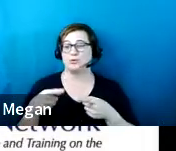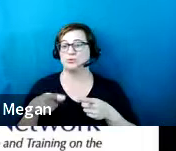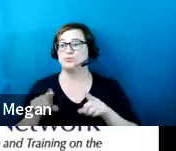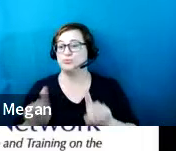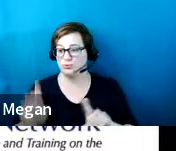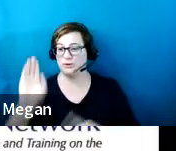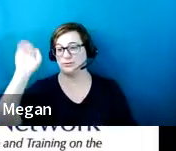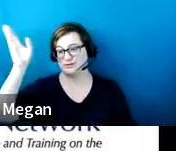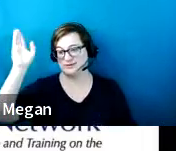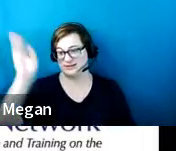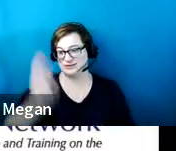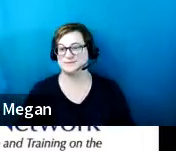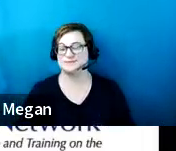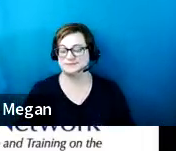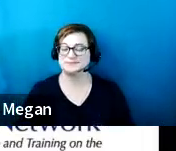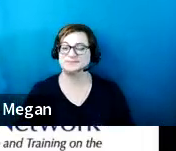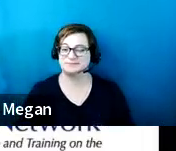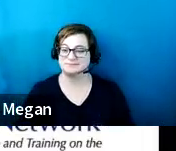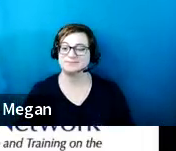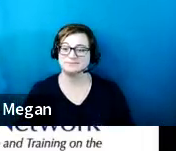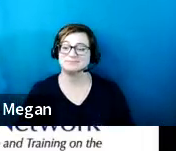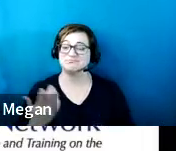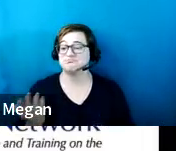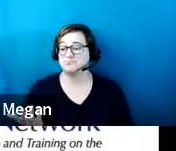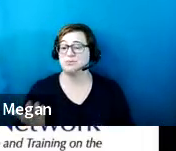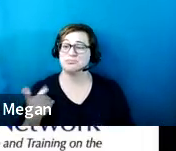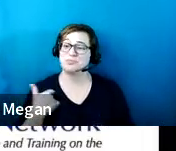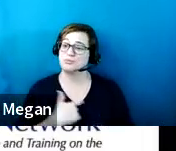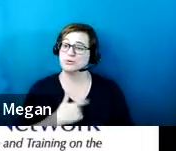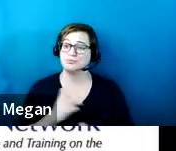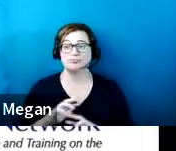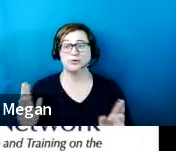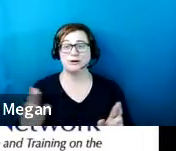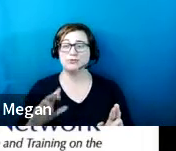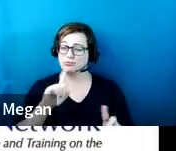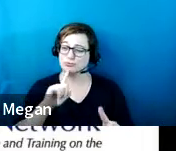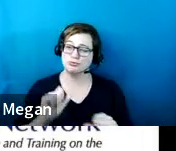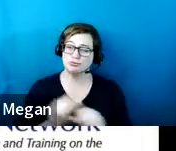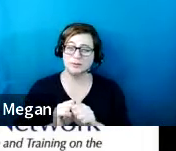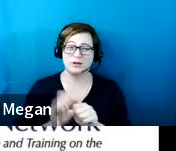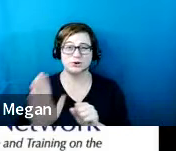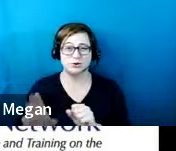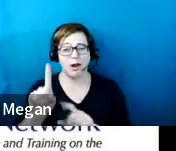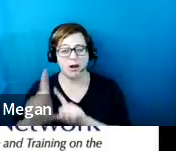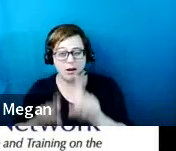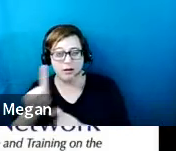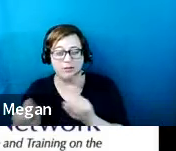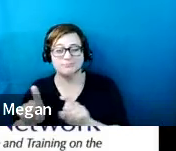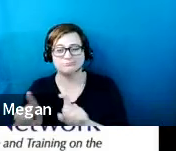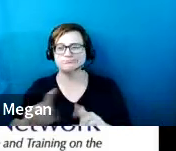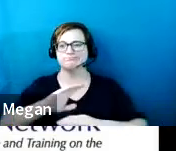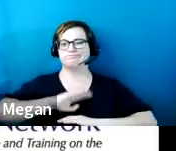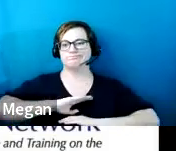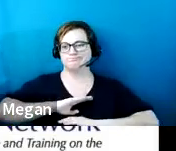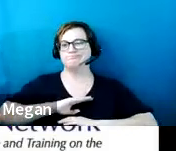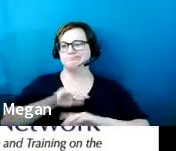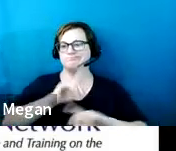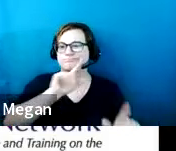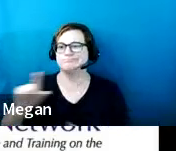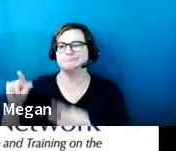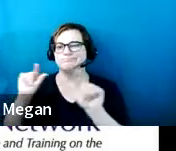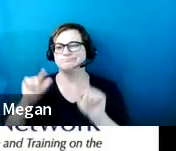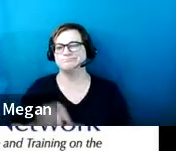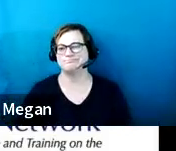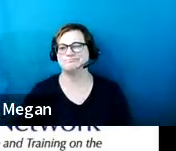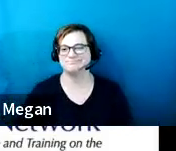the next webinar so that we're able to really answer some questions that might be out there that we might not be thinking about at the